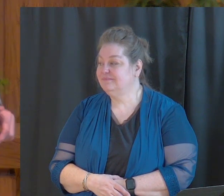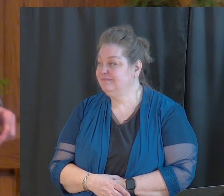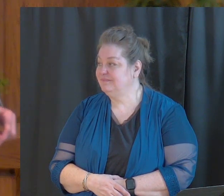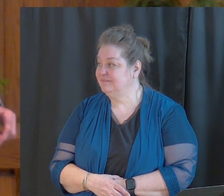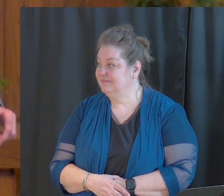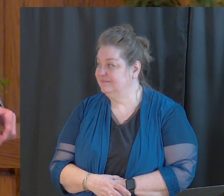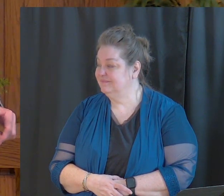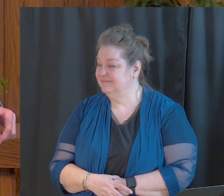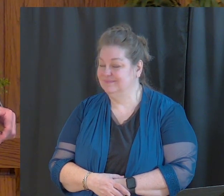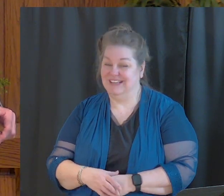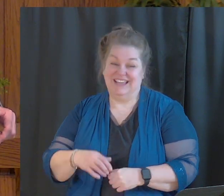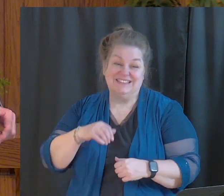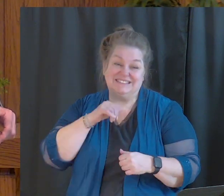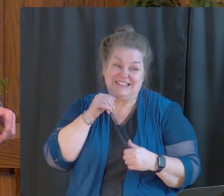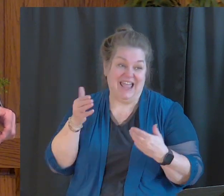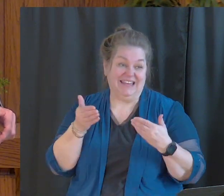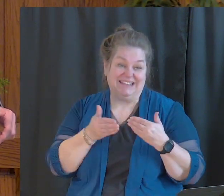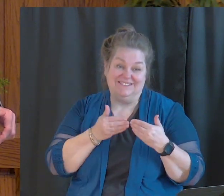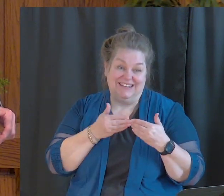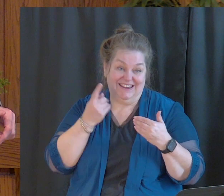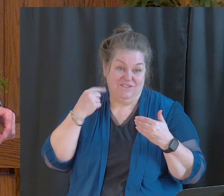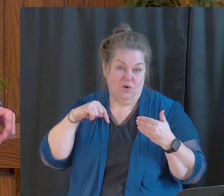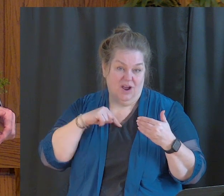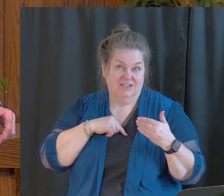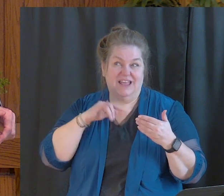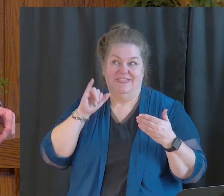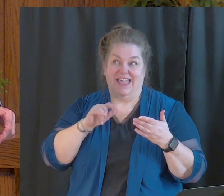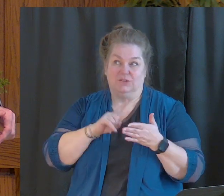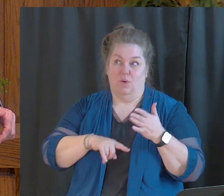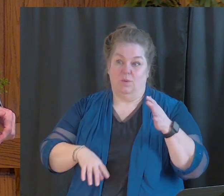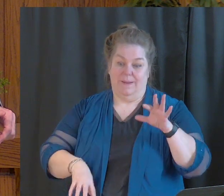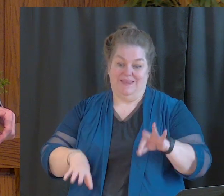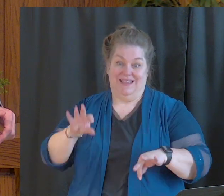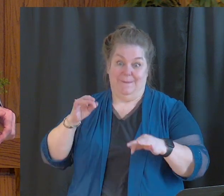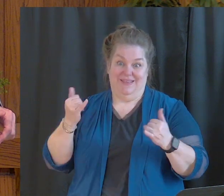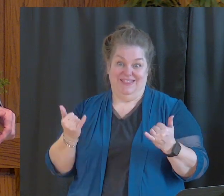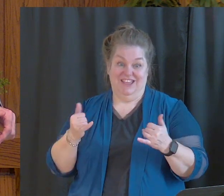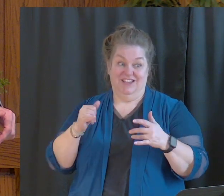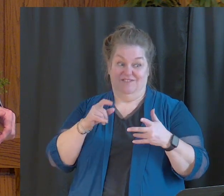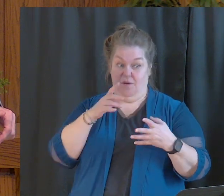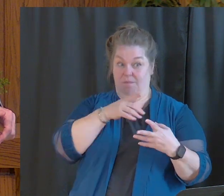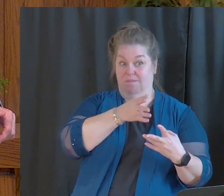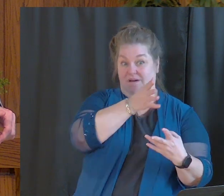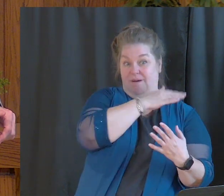It's just not convenient for us, and that's where we pick up in our story today.